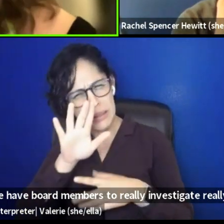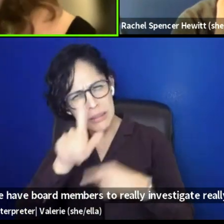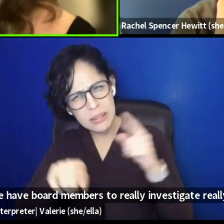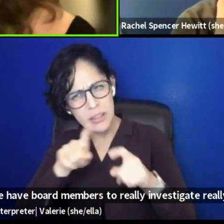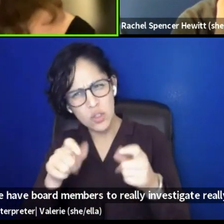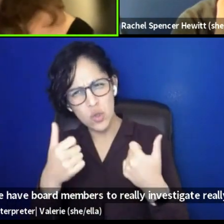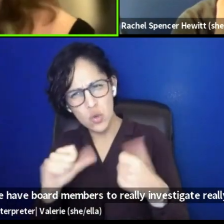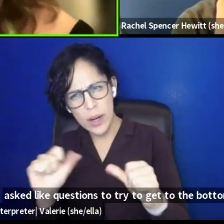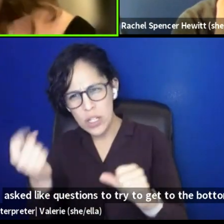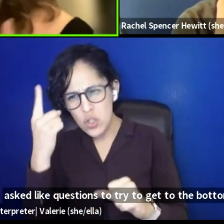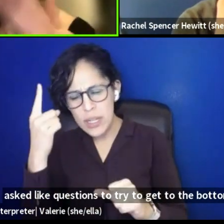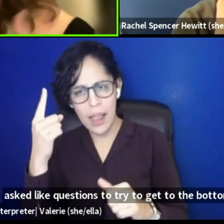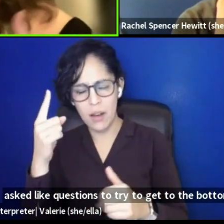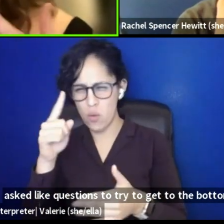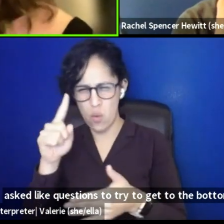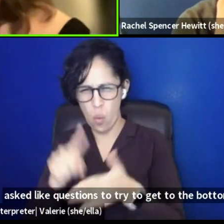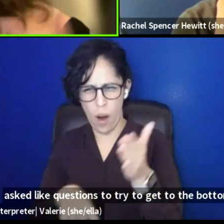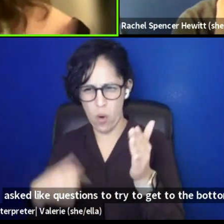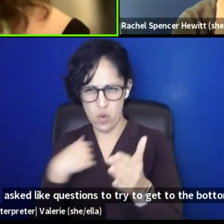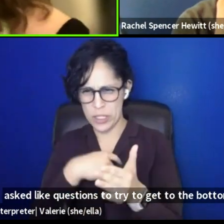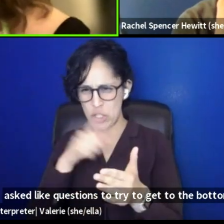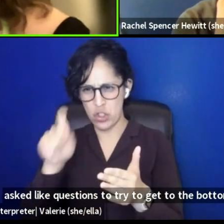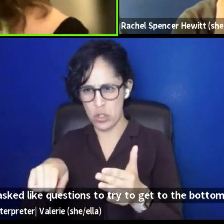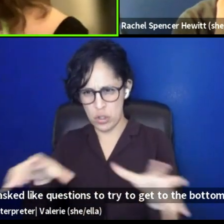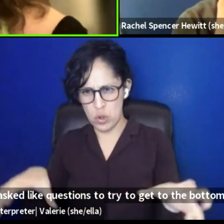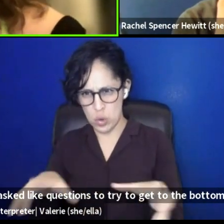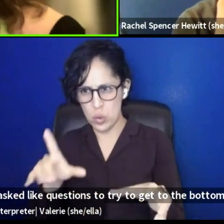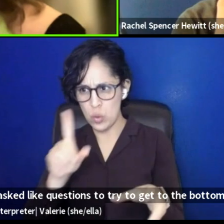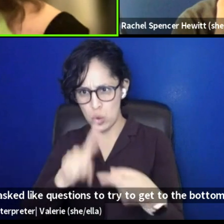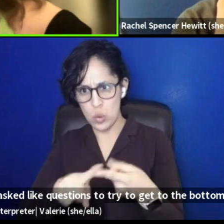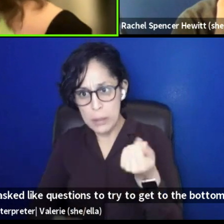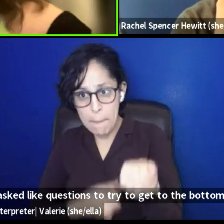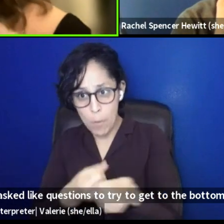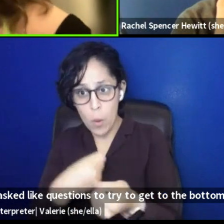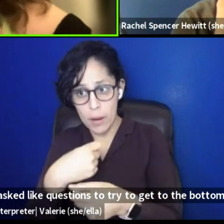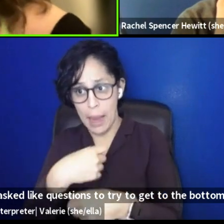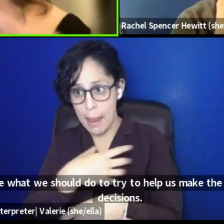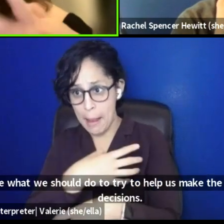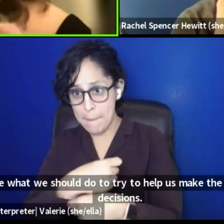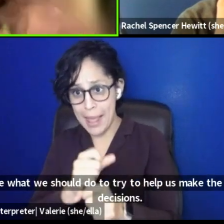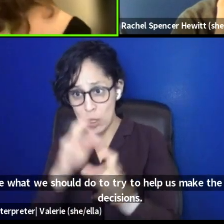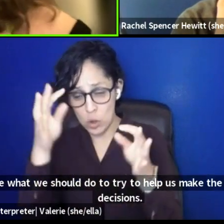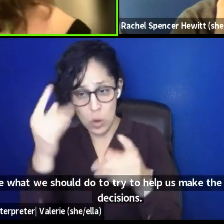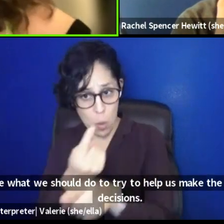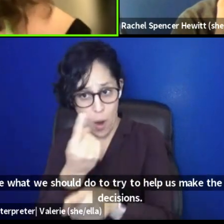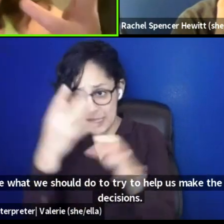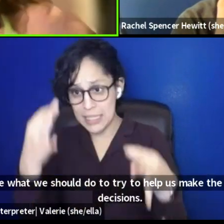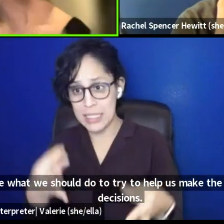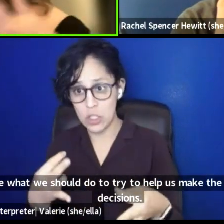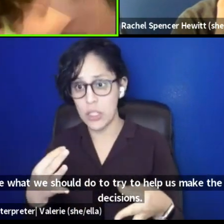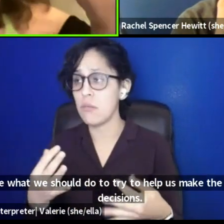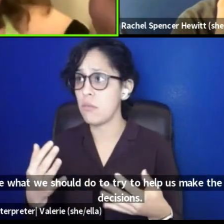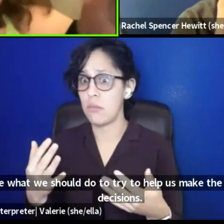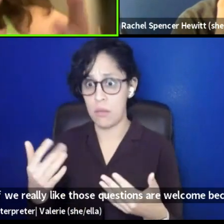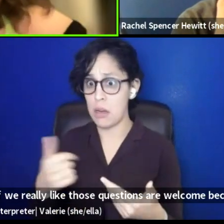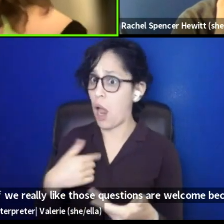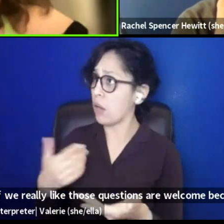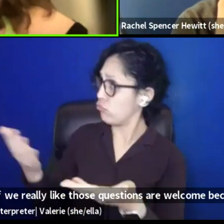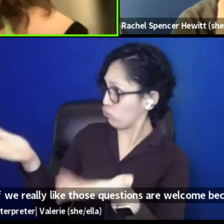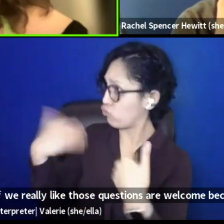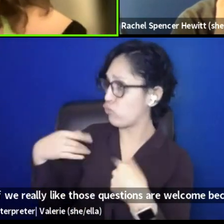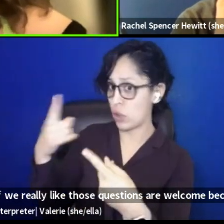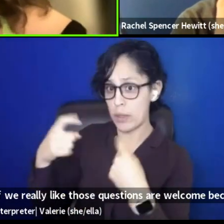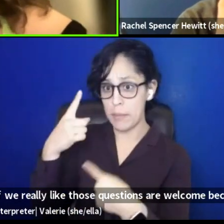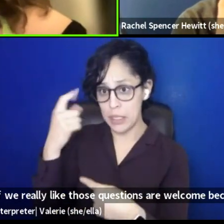to the bottom of like what we should do to try to help us make the right decisions. And if we really like those questions are welcome because we believe in what we're